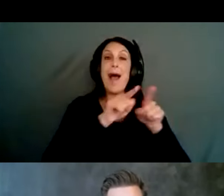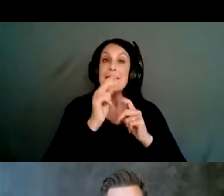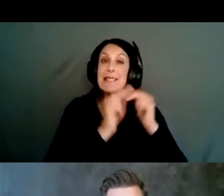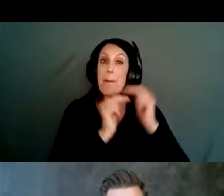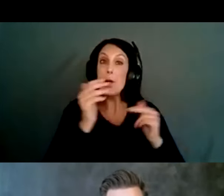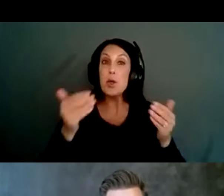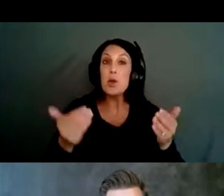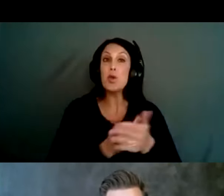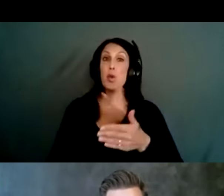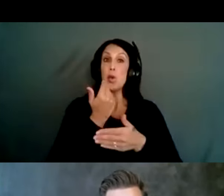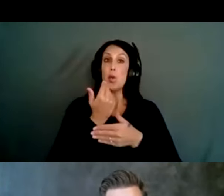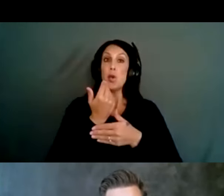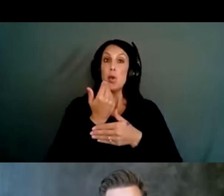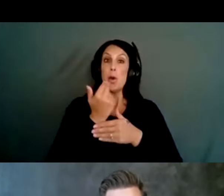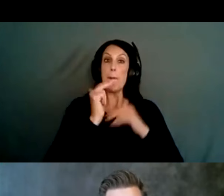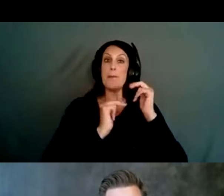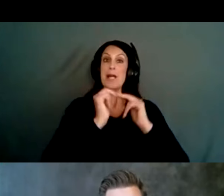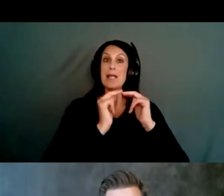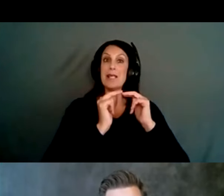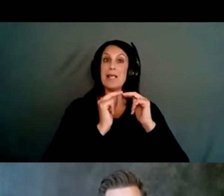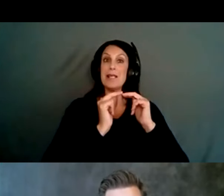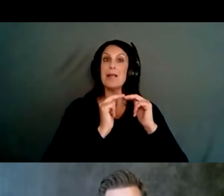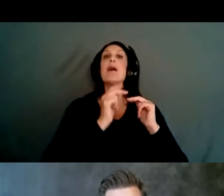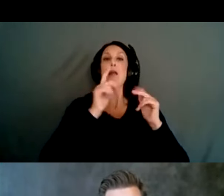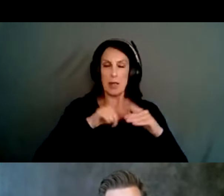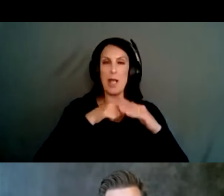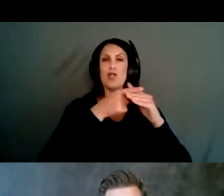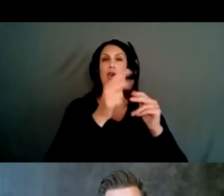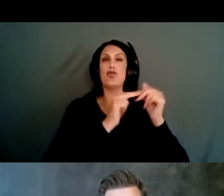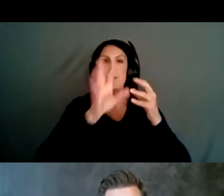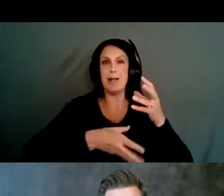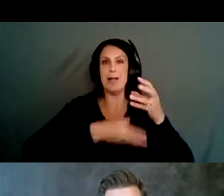barriers. So we're not going to have to go back and retrofit those structures.